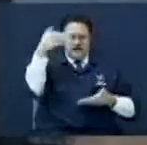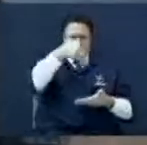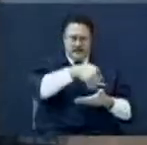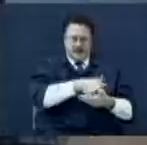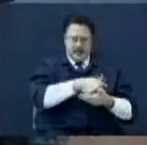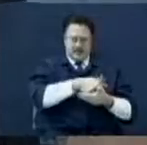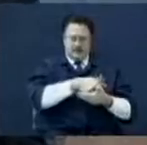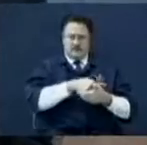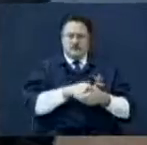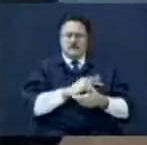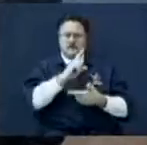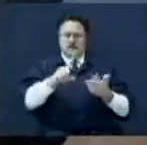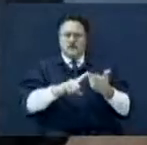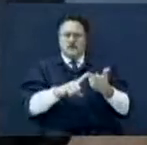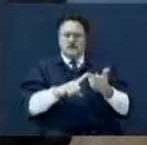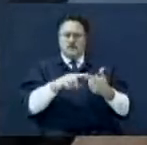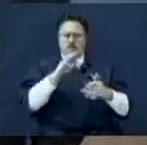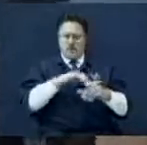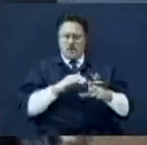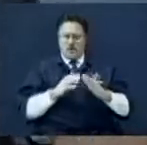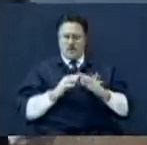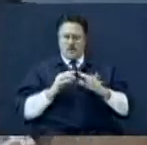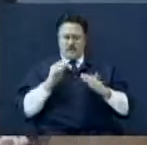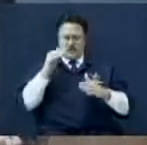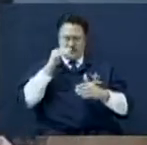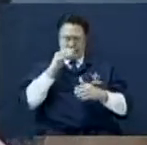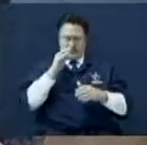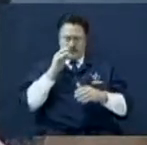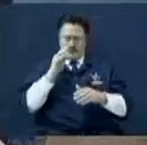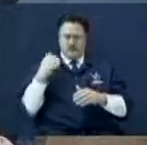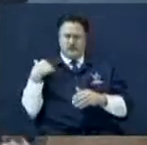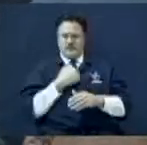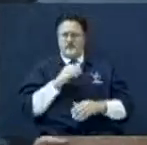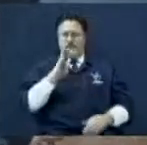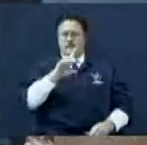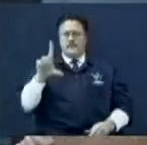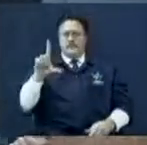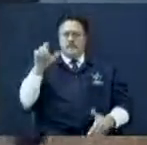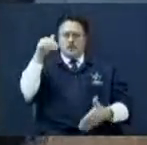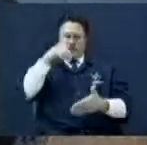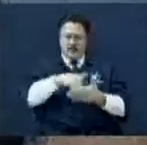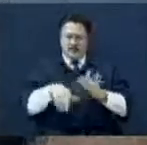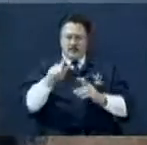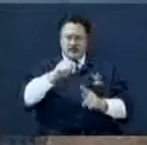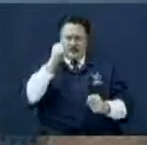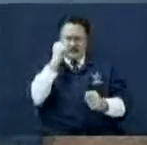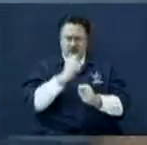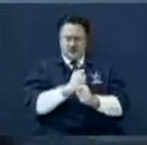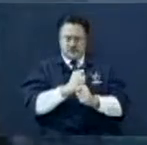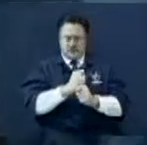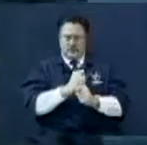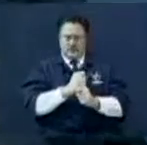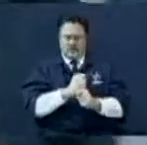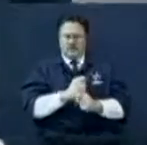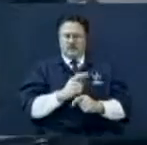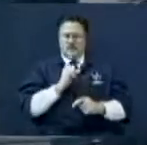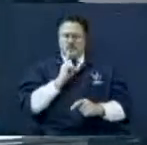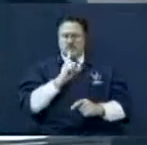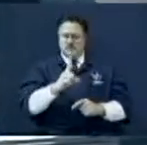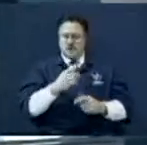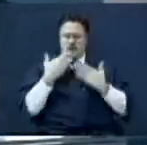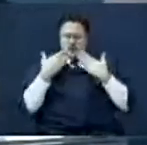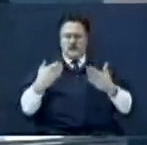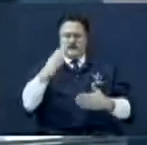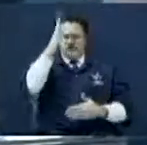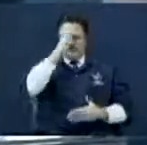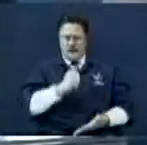Hey, hey, Bill, when we saw that old boy in that truck, and he's out there to help us get that, but how many of we were willing to have him help us. I want